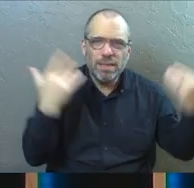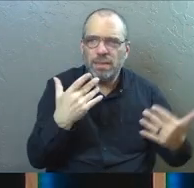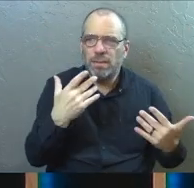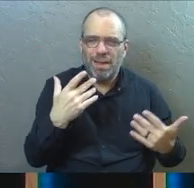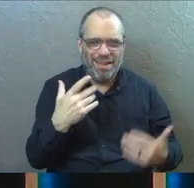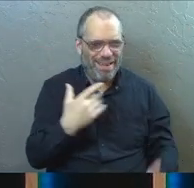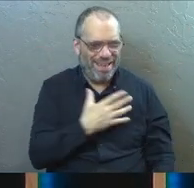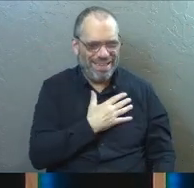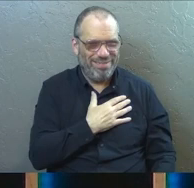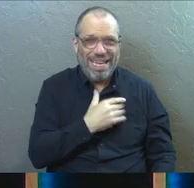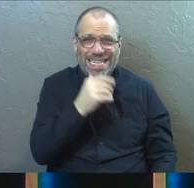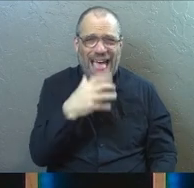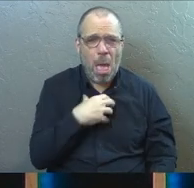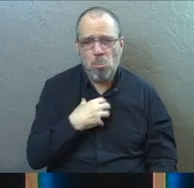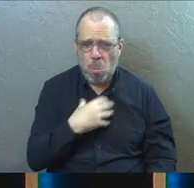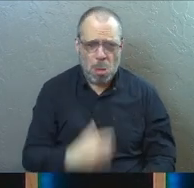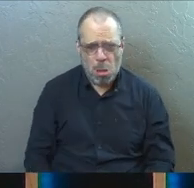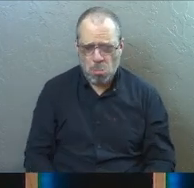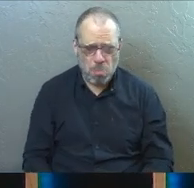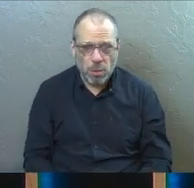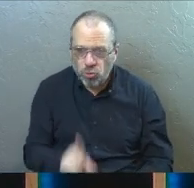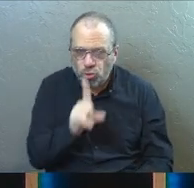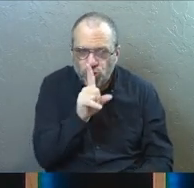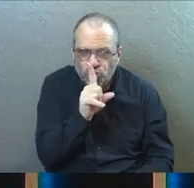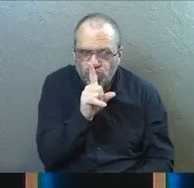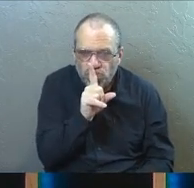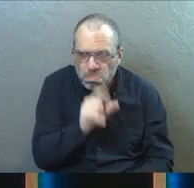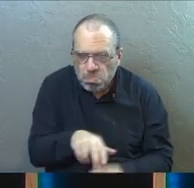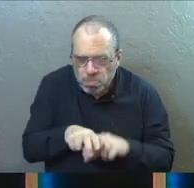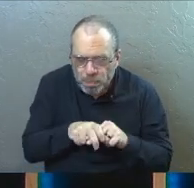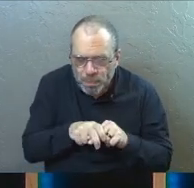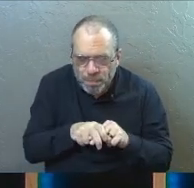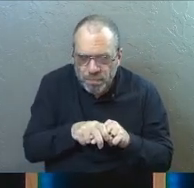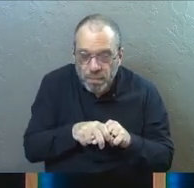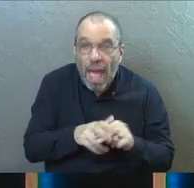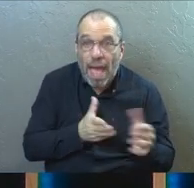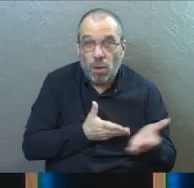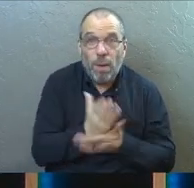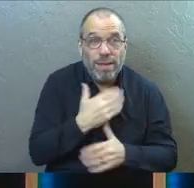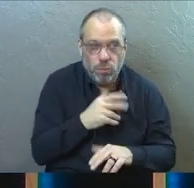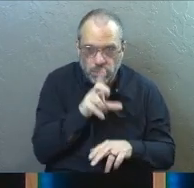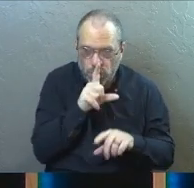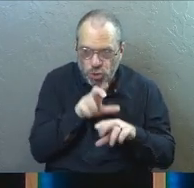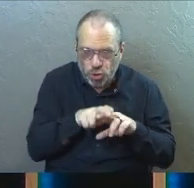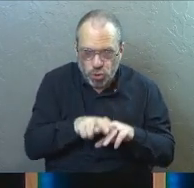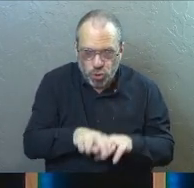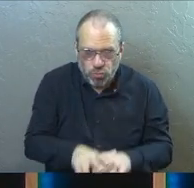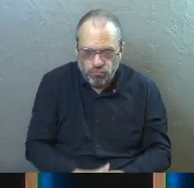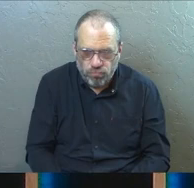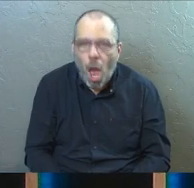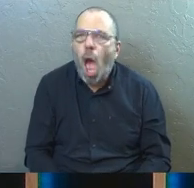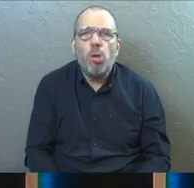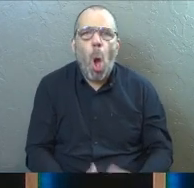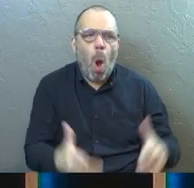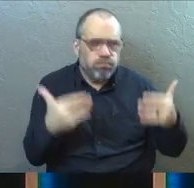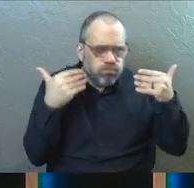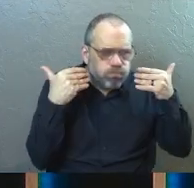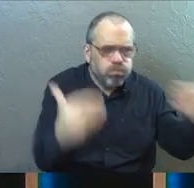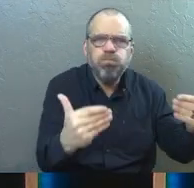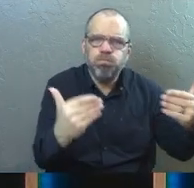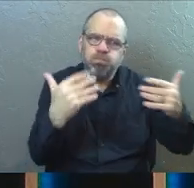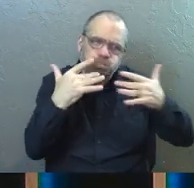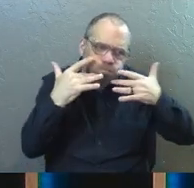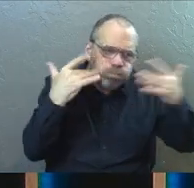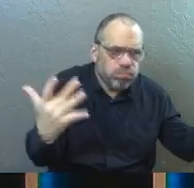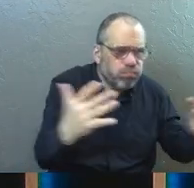I love that he's not whining or laying low, and he kind of had every right to, but now he gets right to